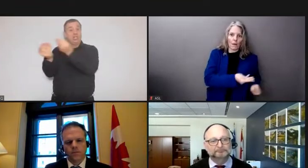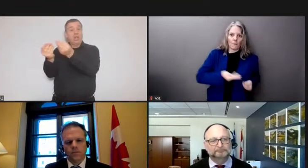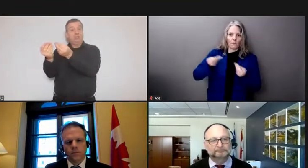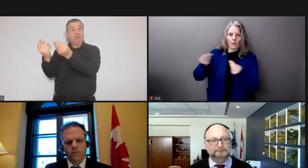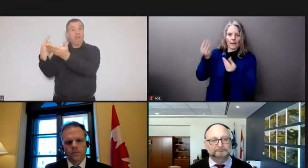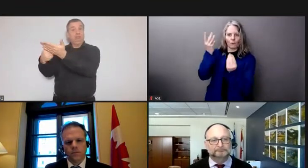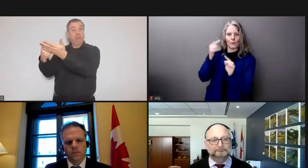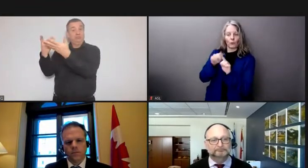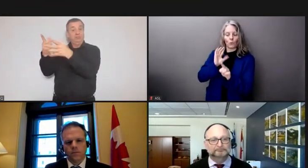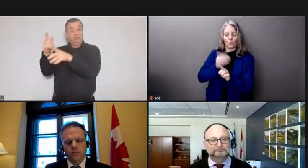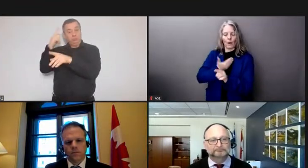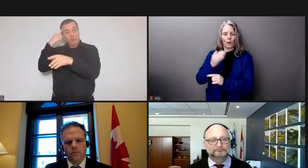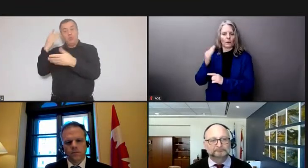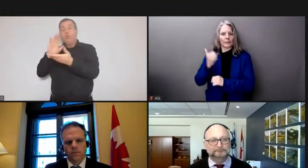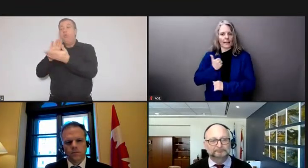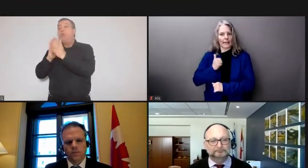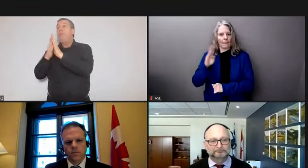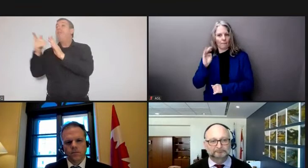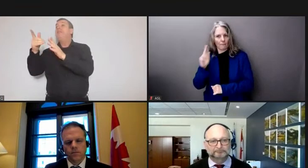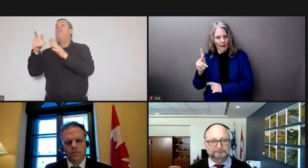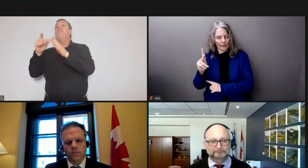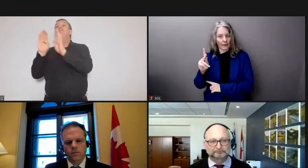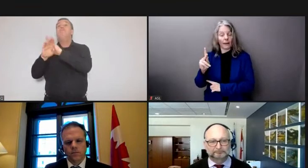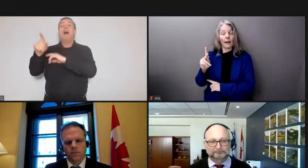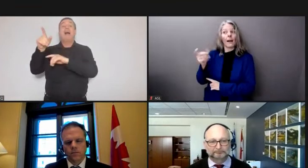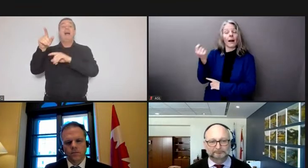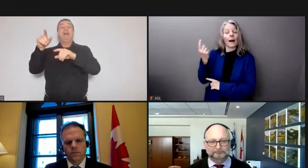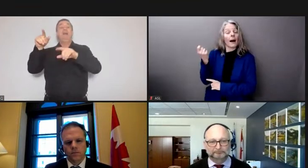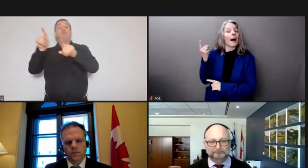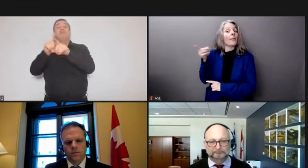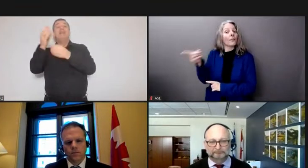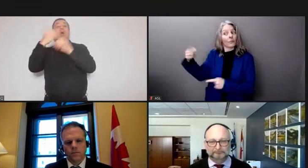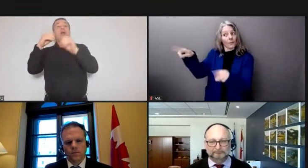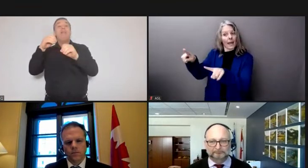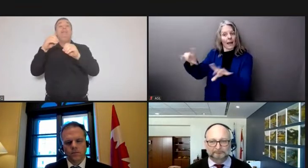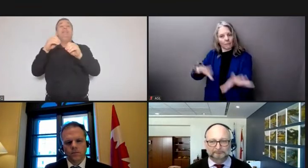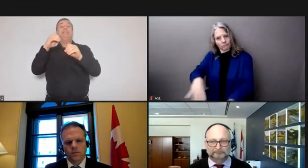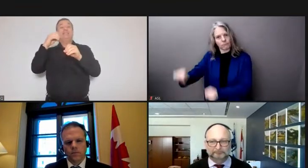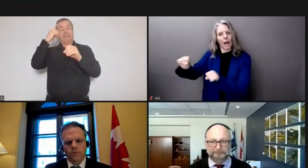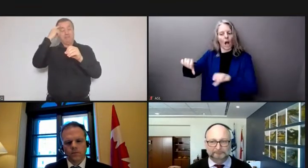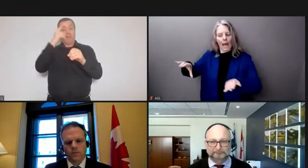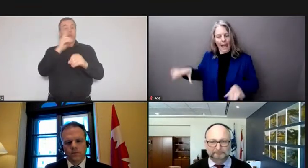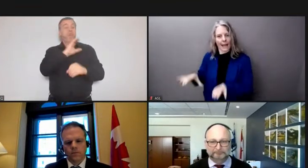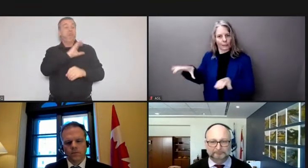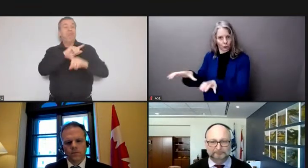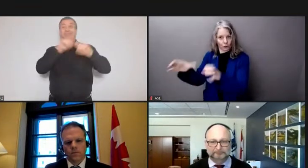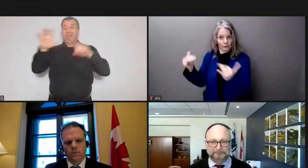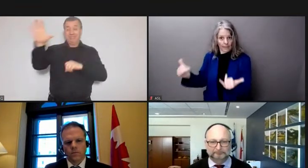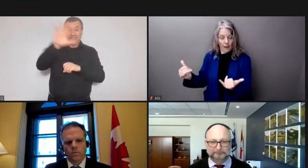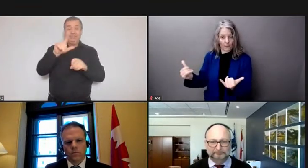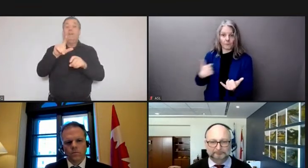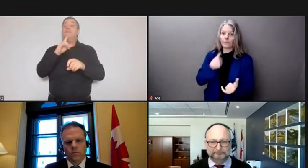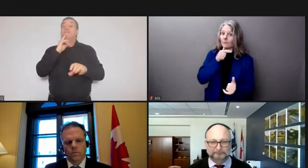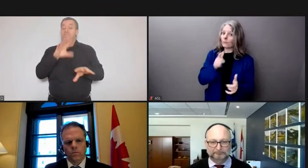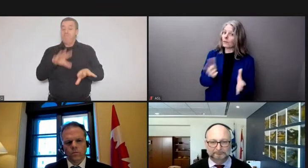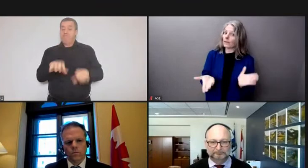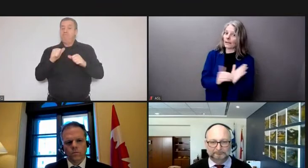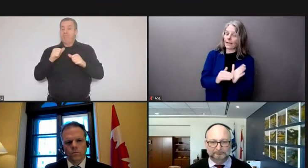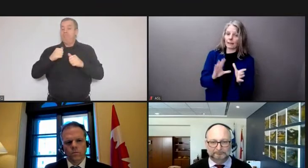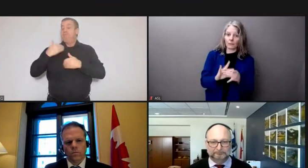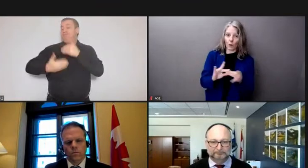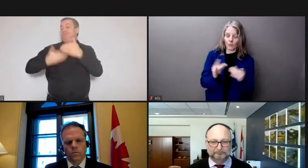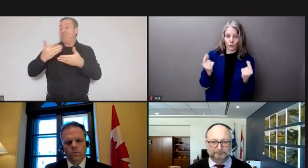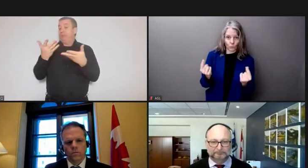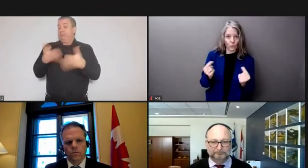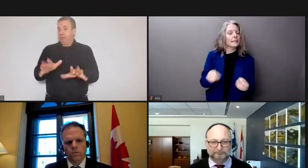providers action is being taken so let me repeat again what i said yesterday